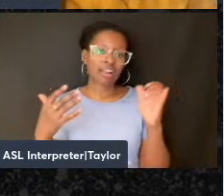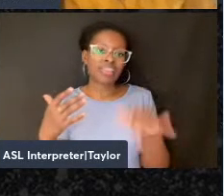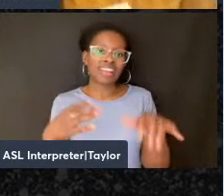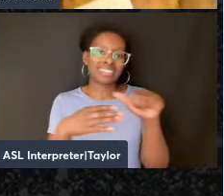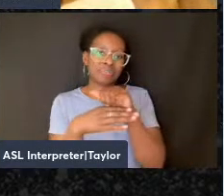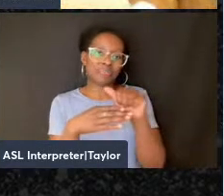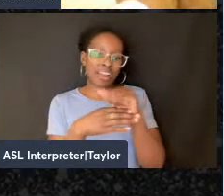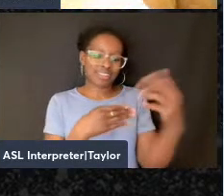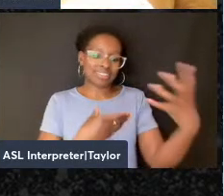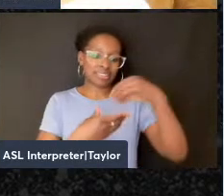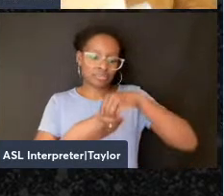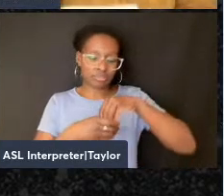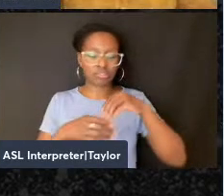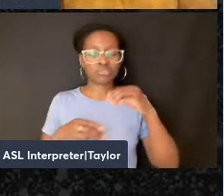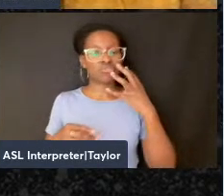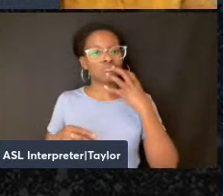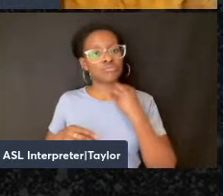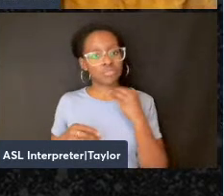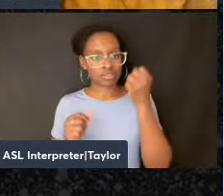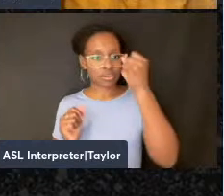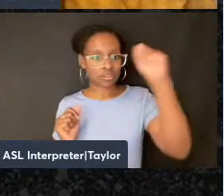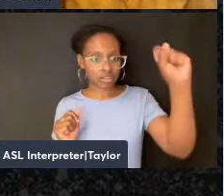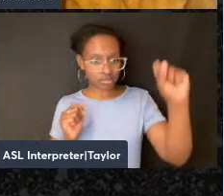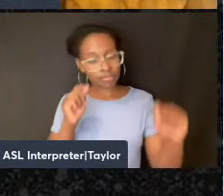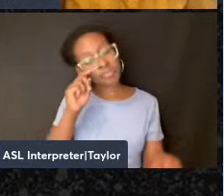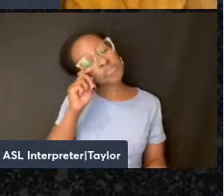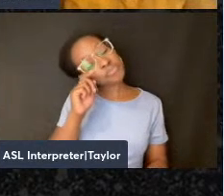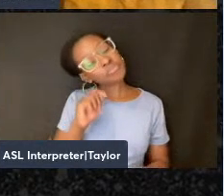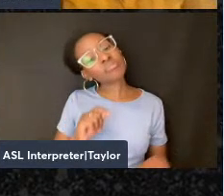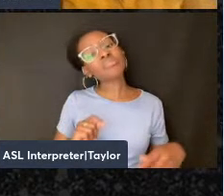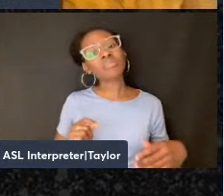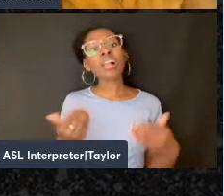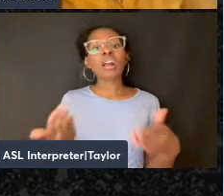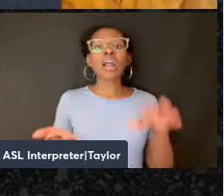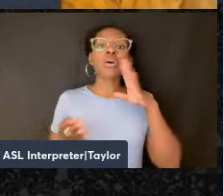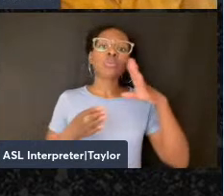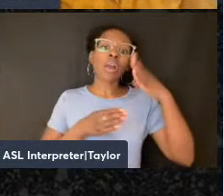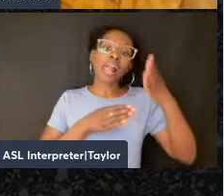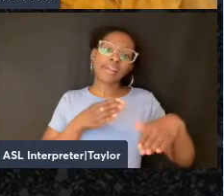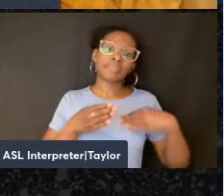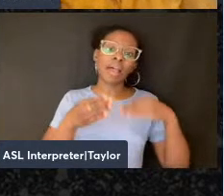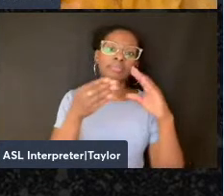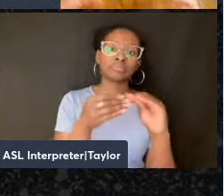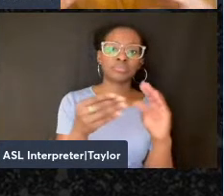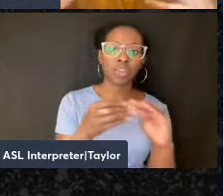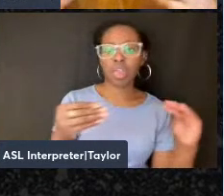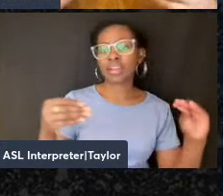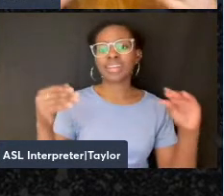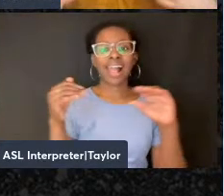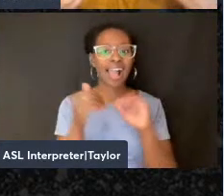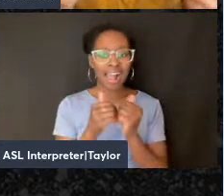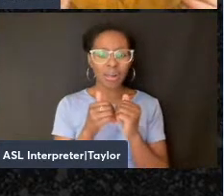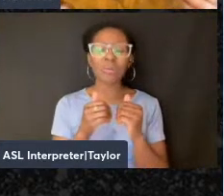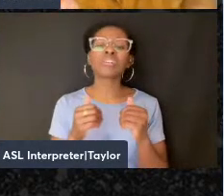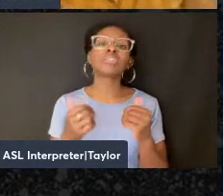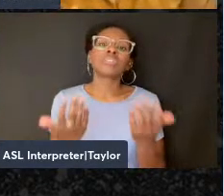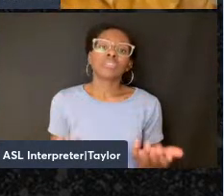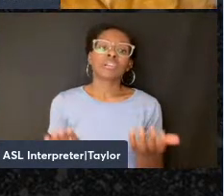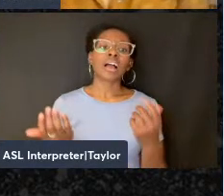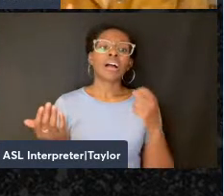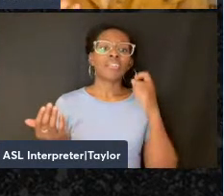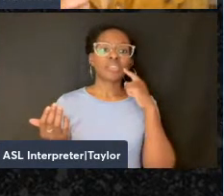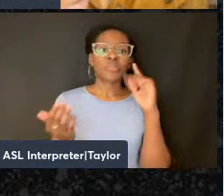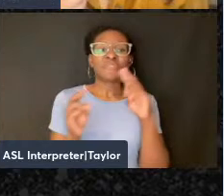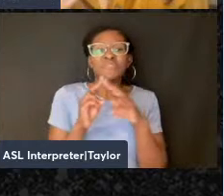of Jewish anarchism. And I'll conclude just by saying today, I think there are very significant